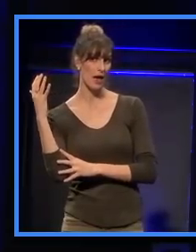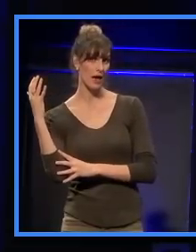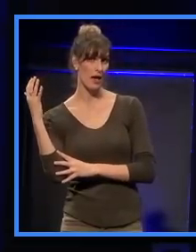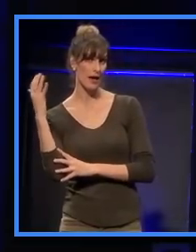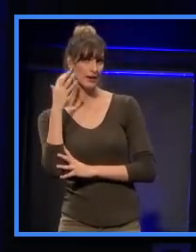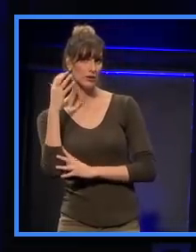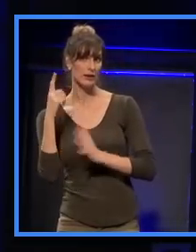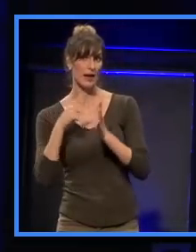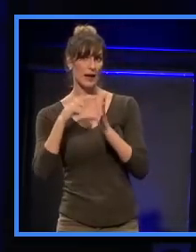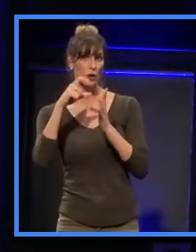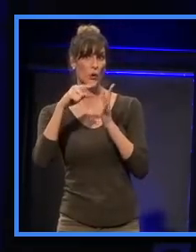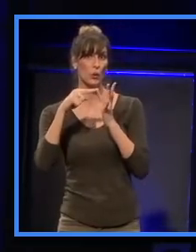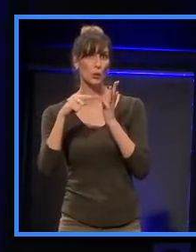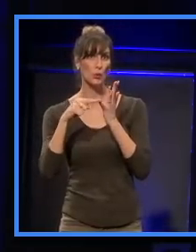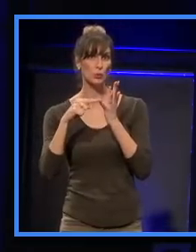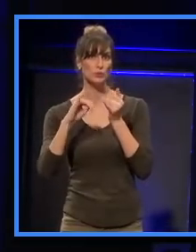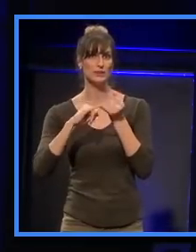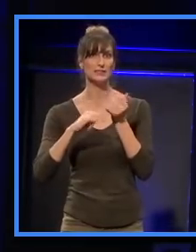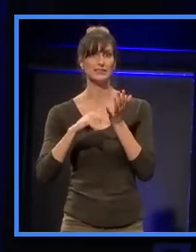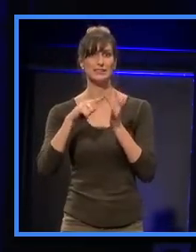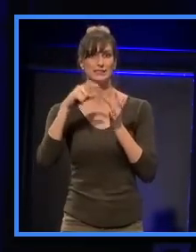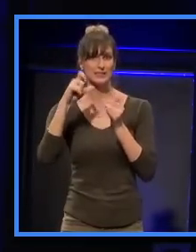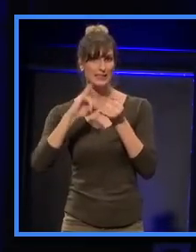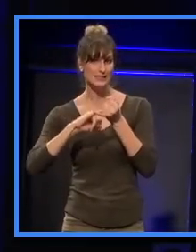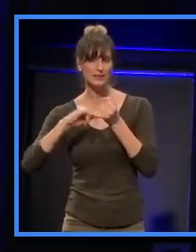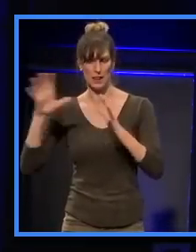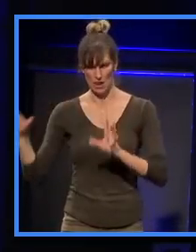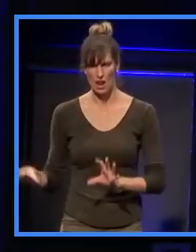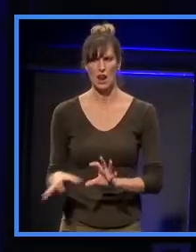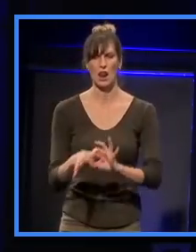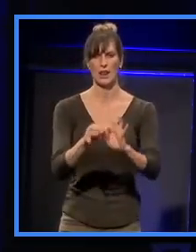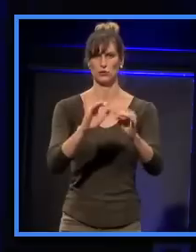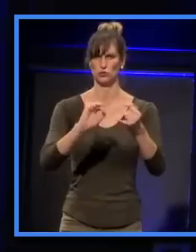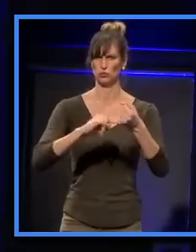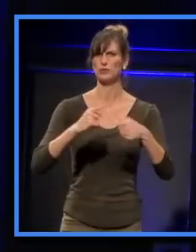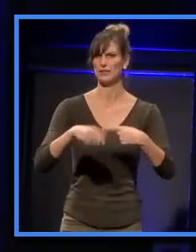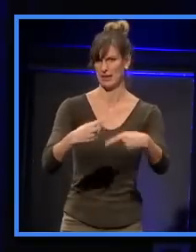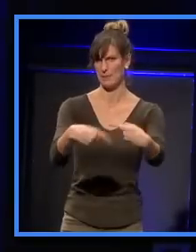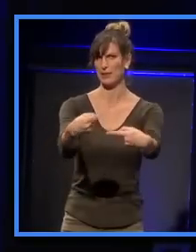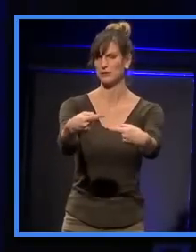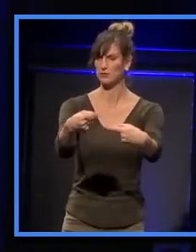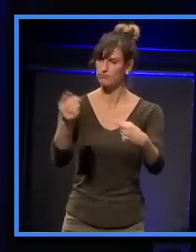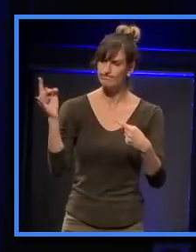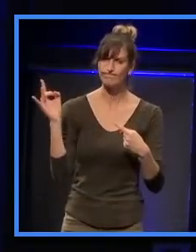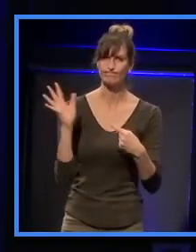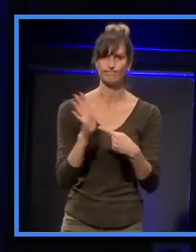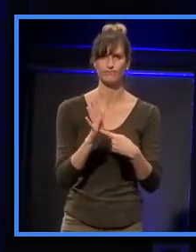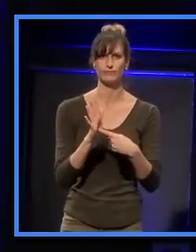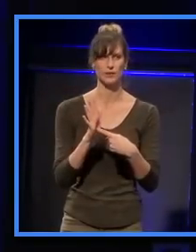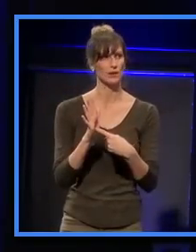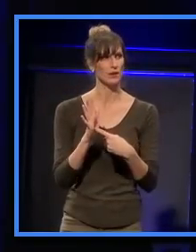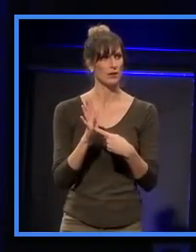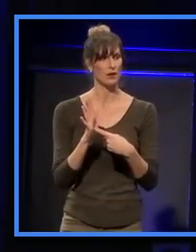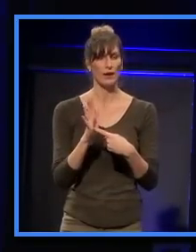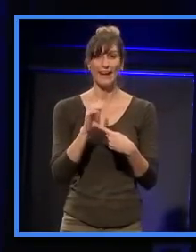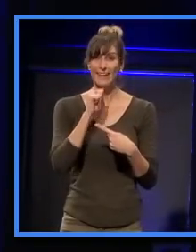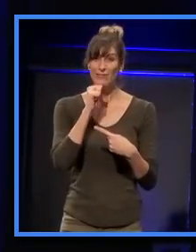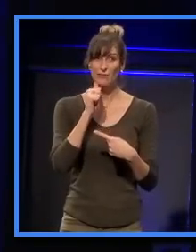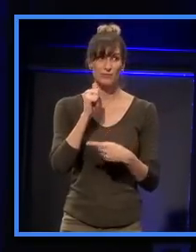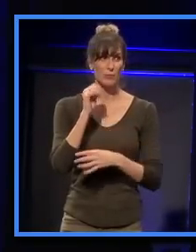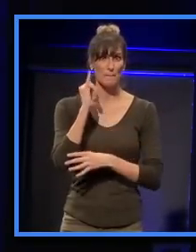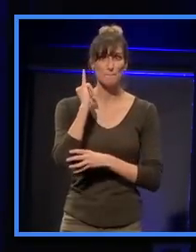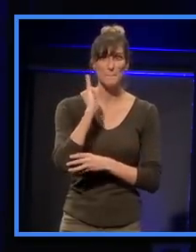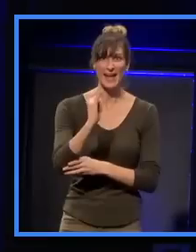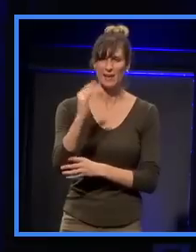sustainability. They're paramount to the overall integrity of a project. They're the kind of thing that you really notice if it's bad